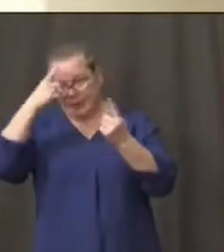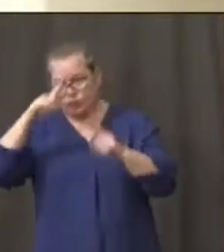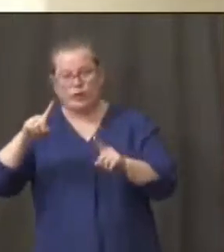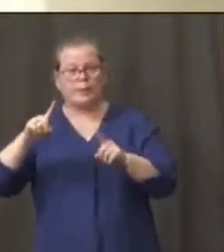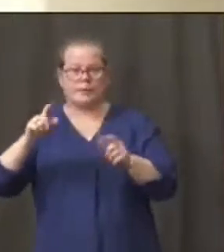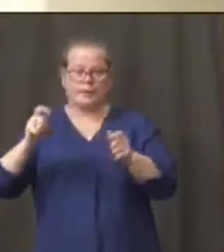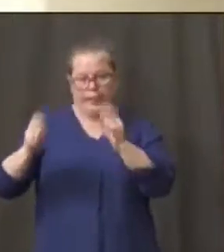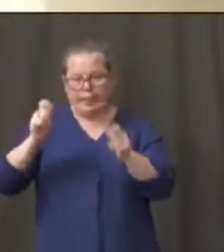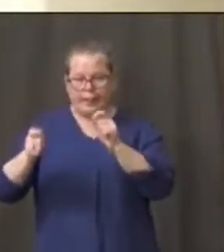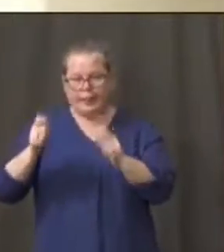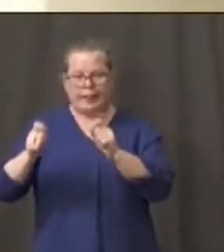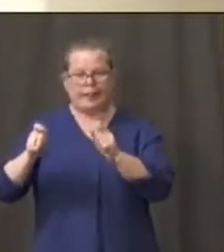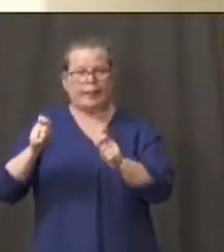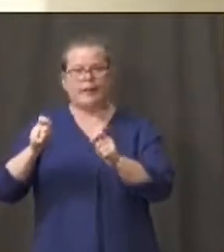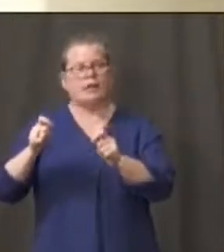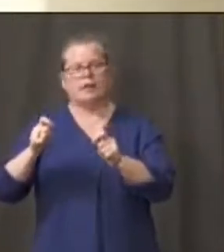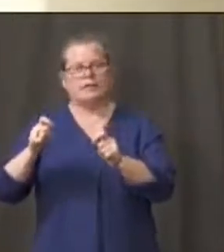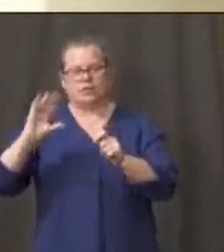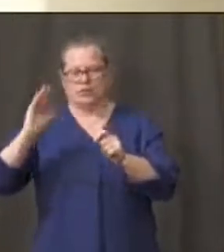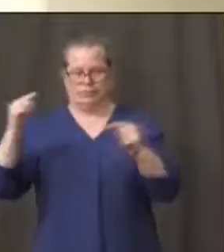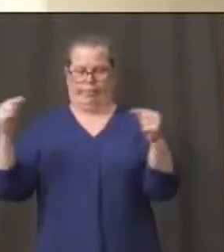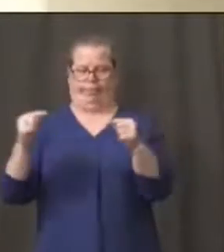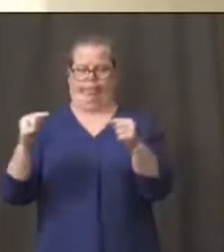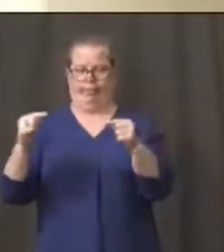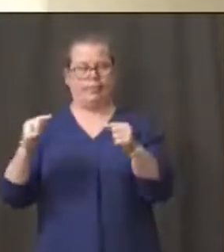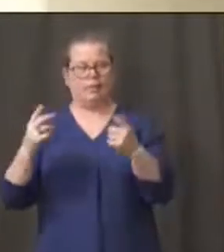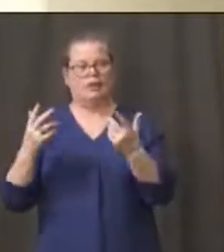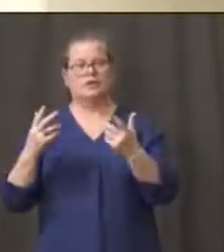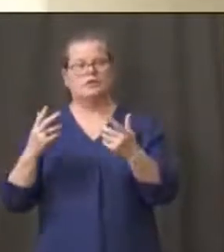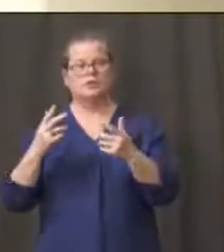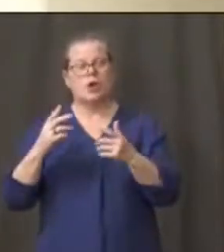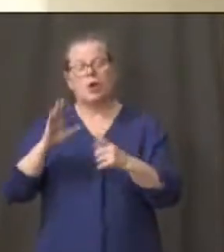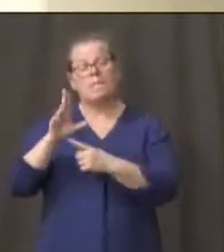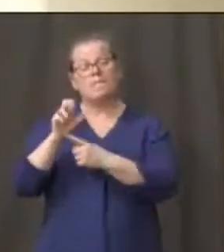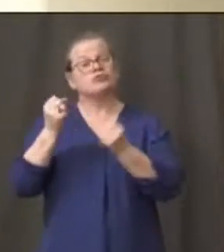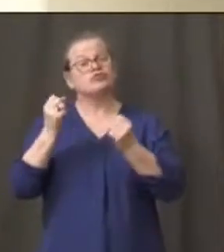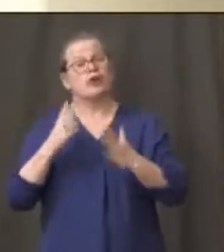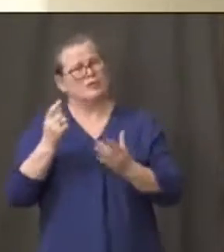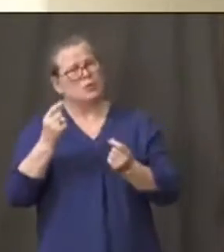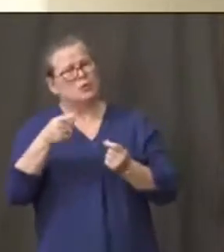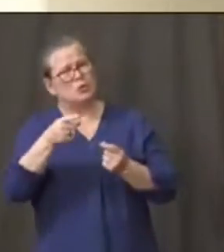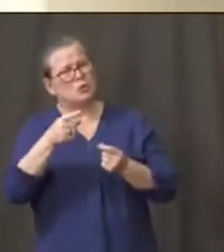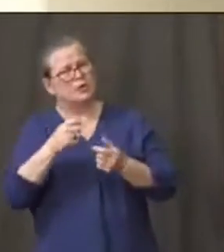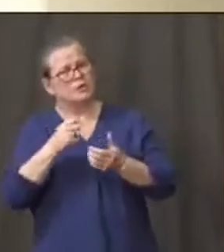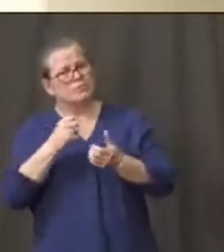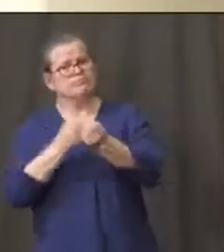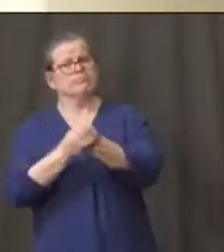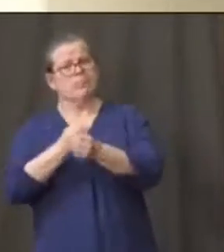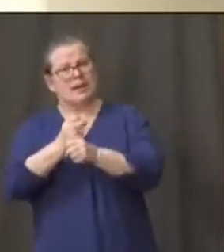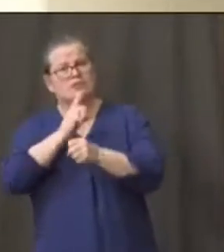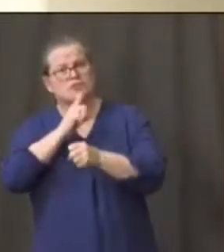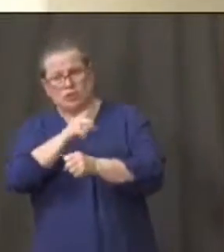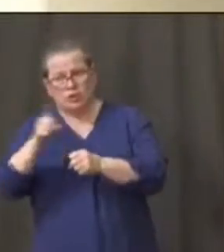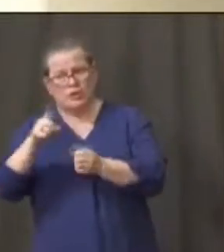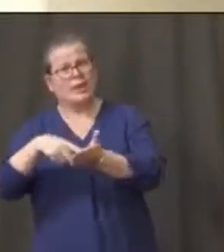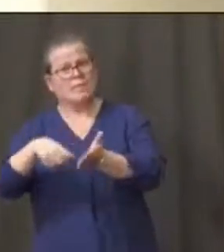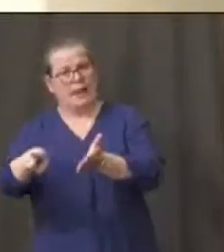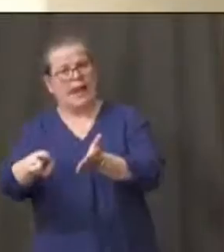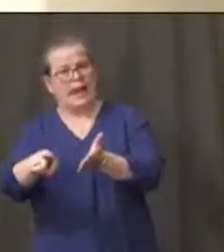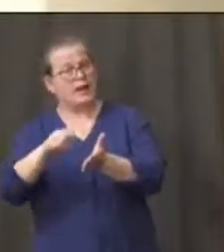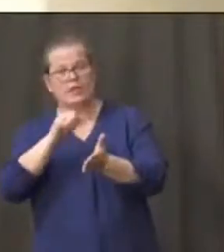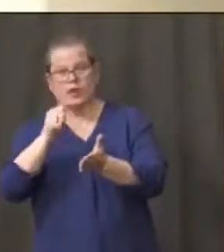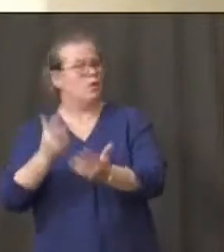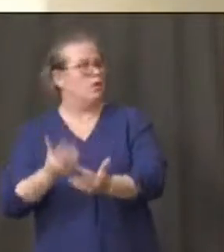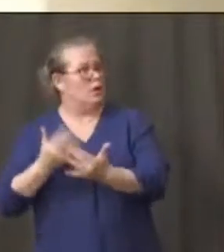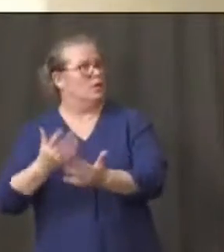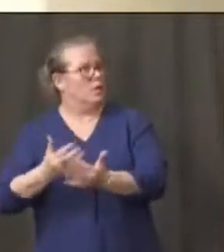what what would you say to the bus drivers what are you guys doing to make sure that they get paid promptly and aren't waiting for the rest of